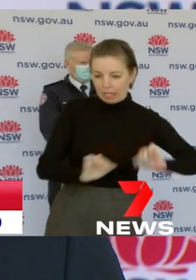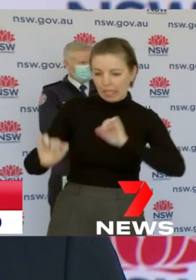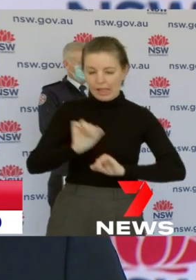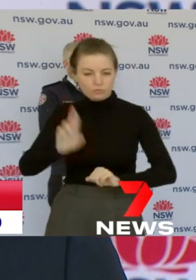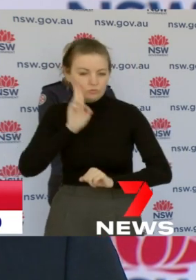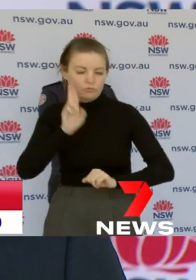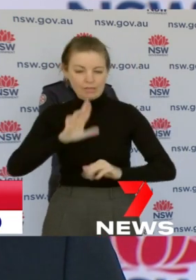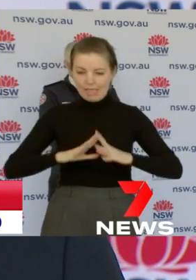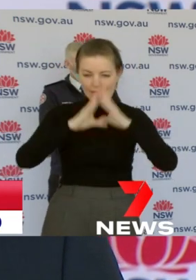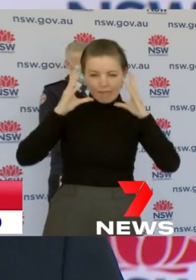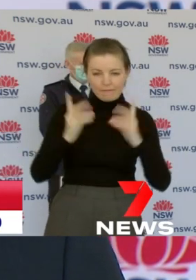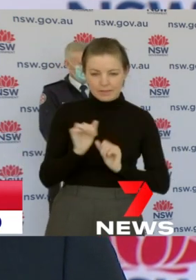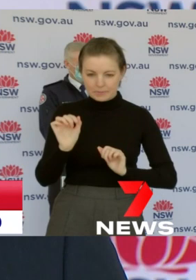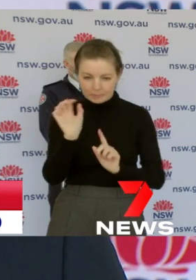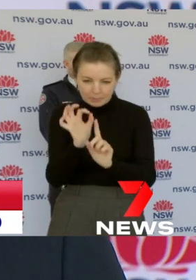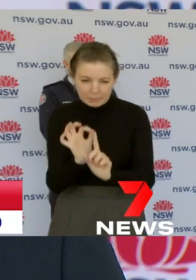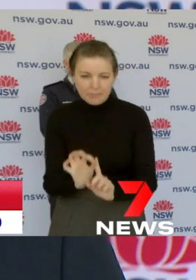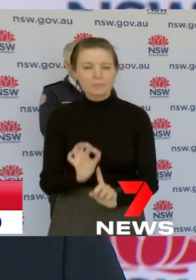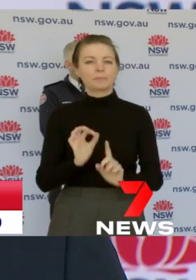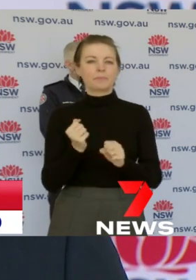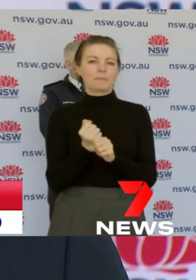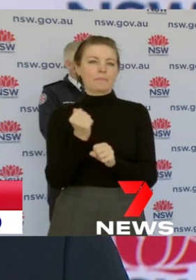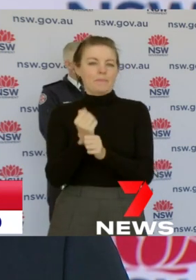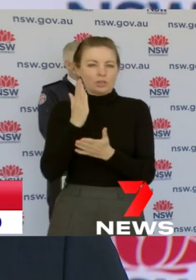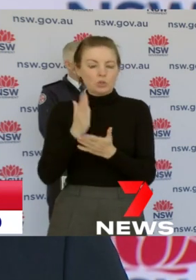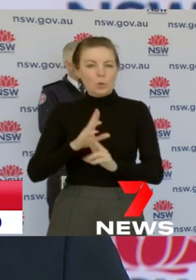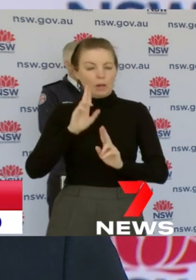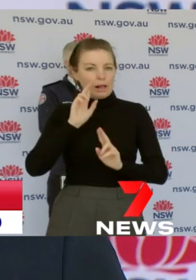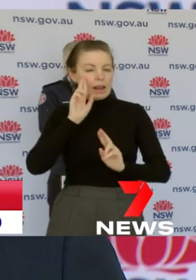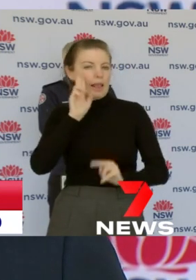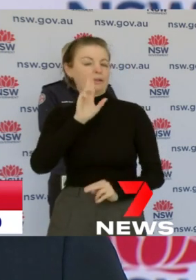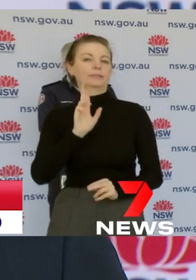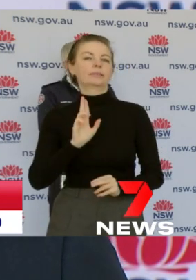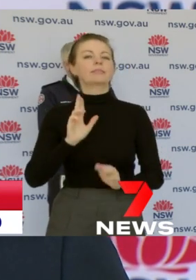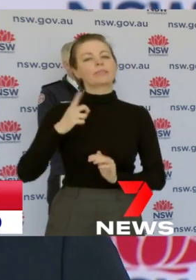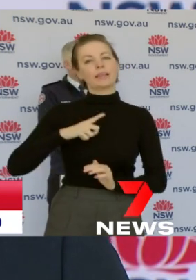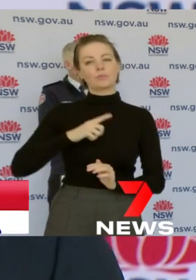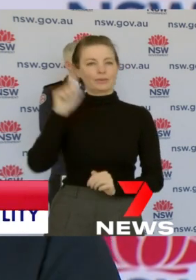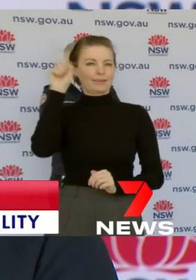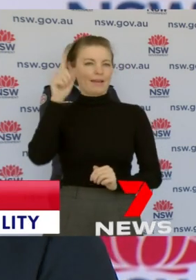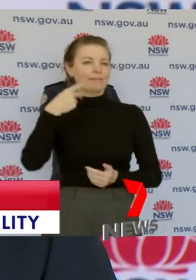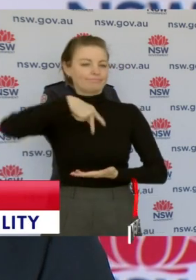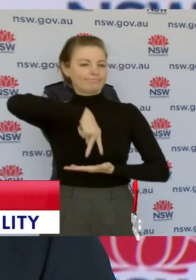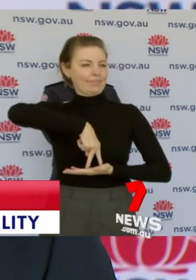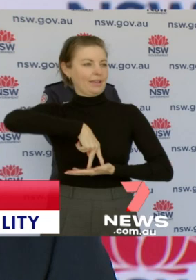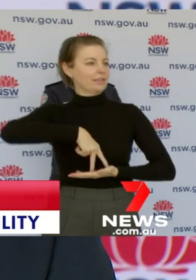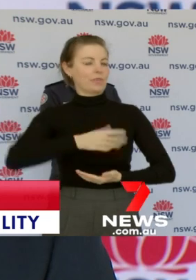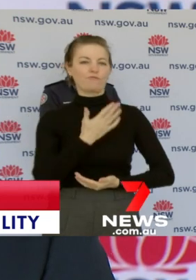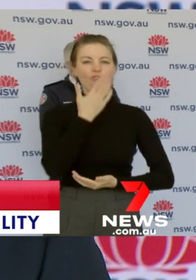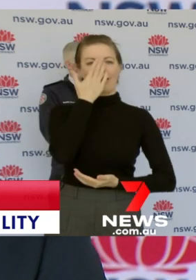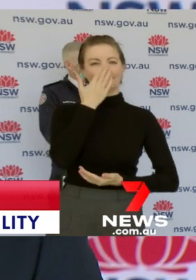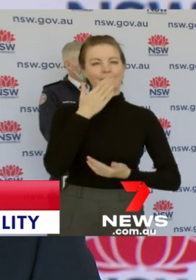we are outside. I'm going to ask Dr McAnulty to give us more information